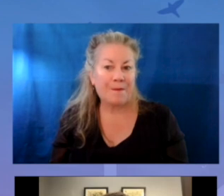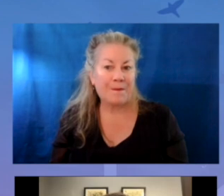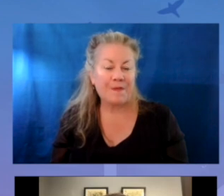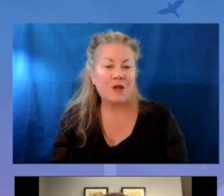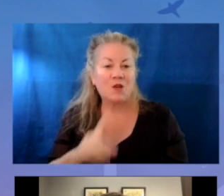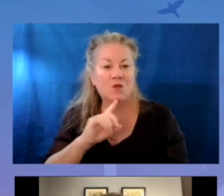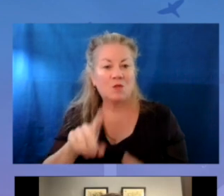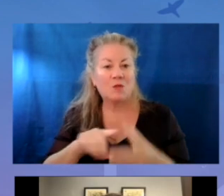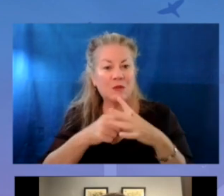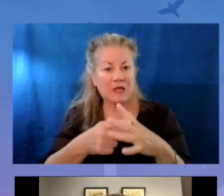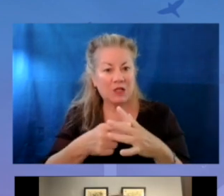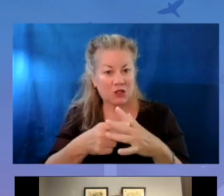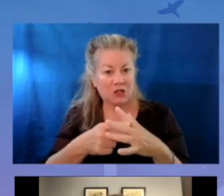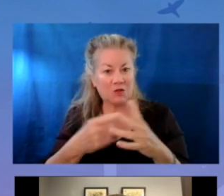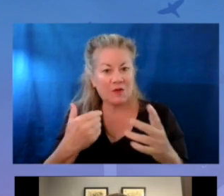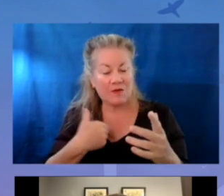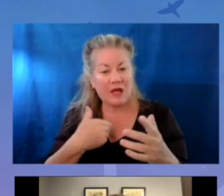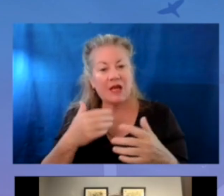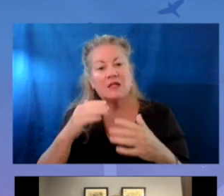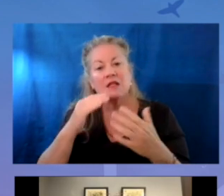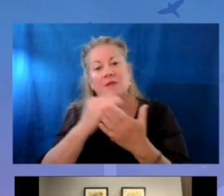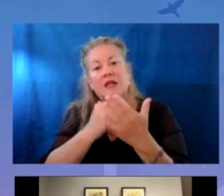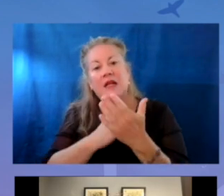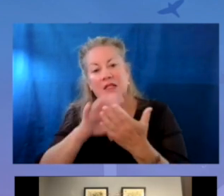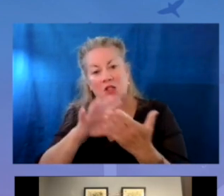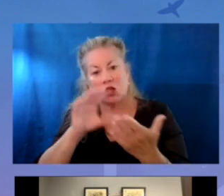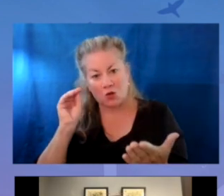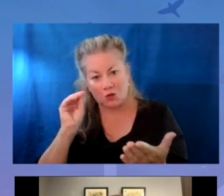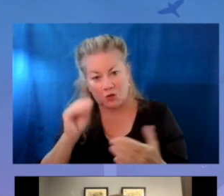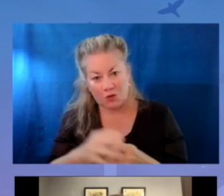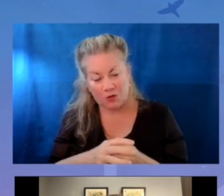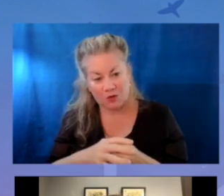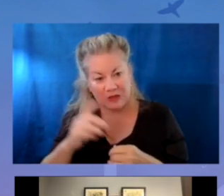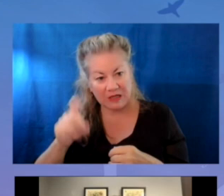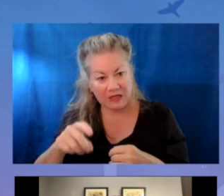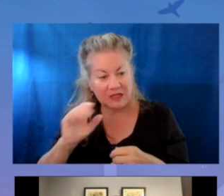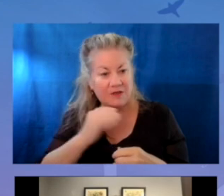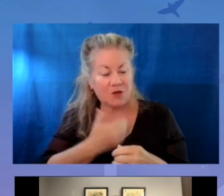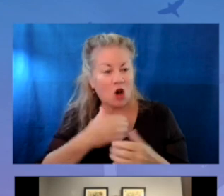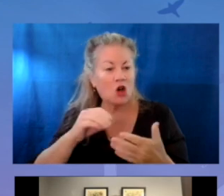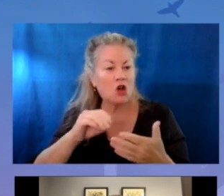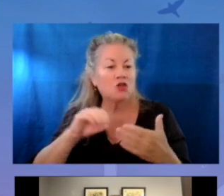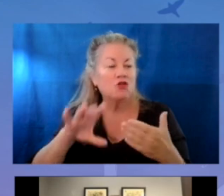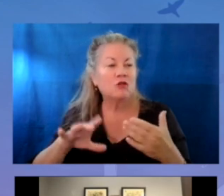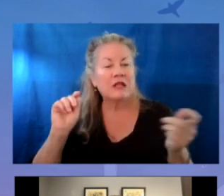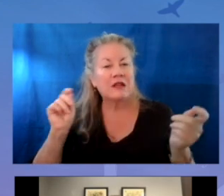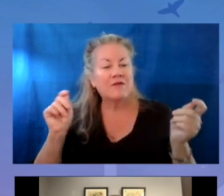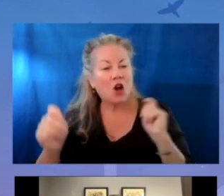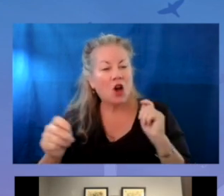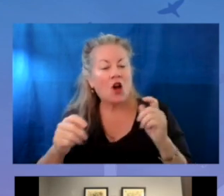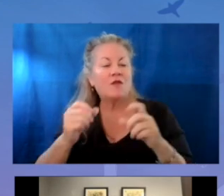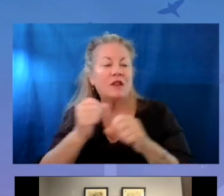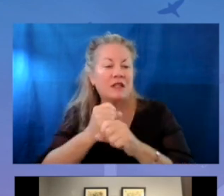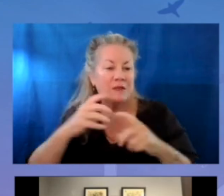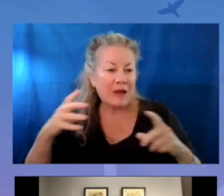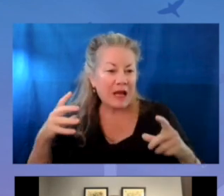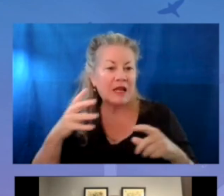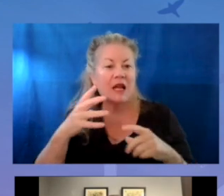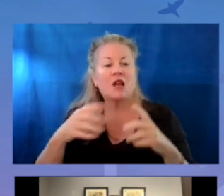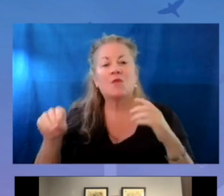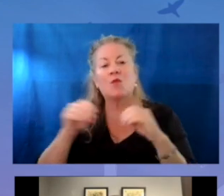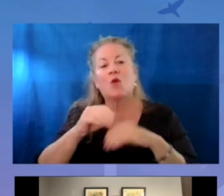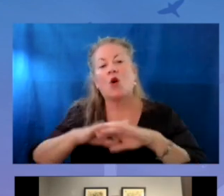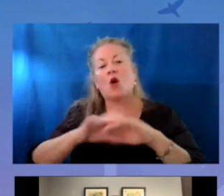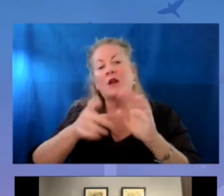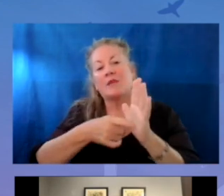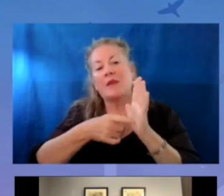Through implementation, of course, we've had some lessons learned. The needs of our students have evolved and expanded, and